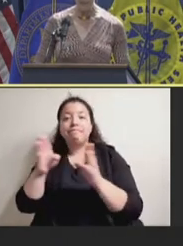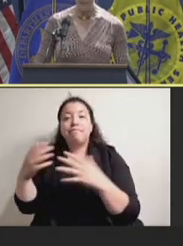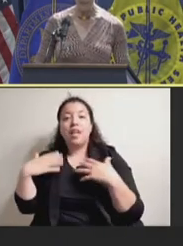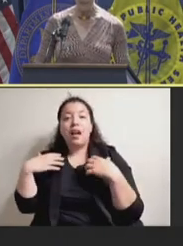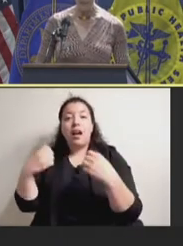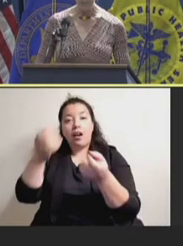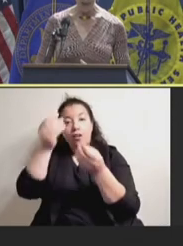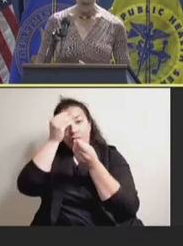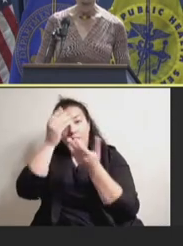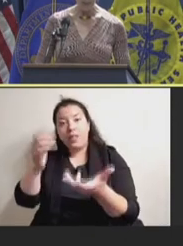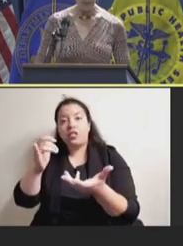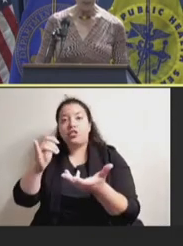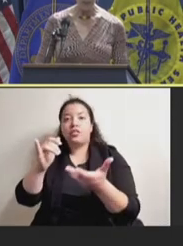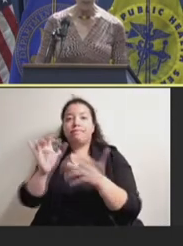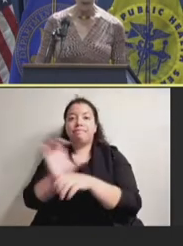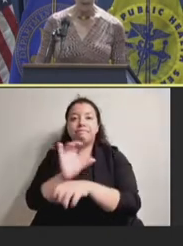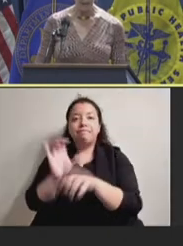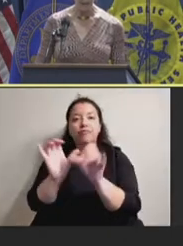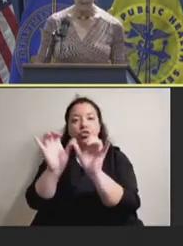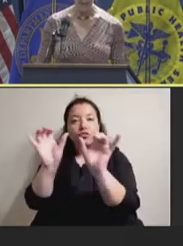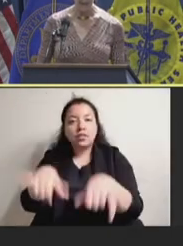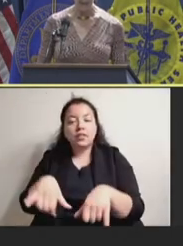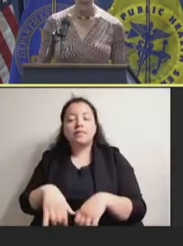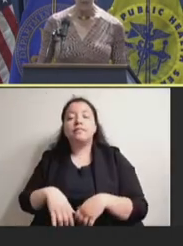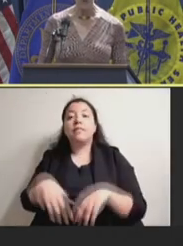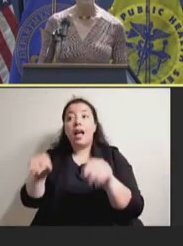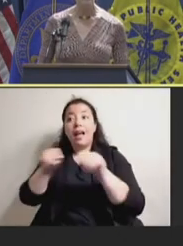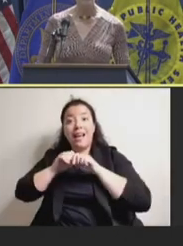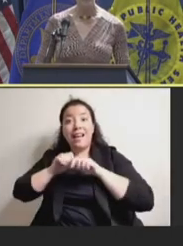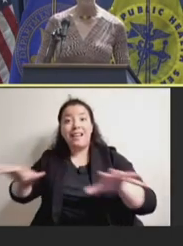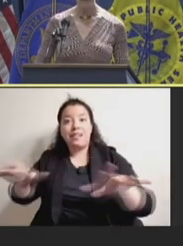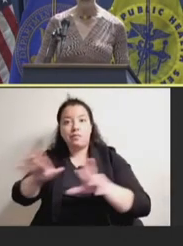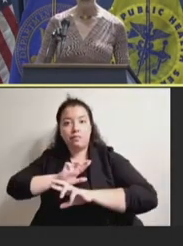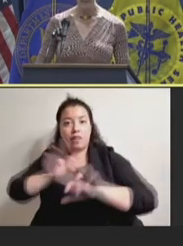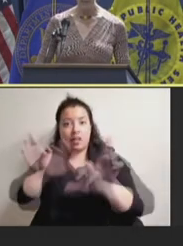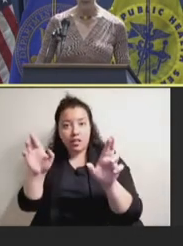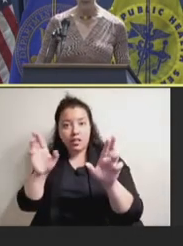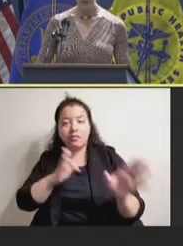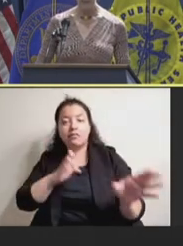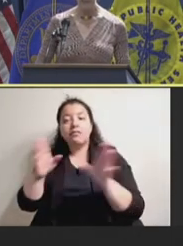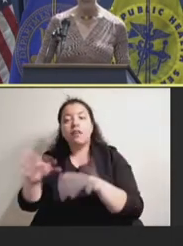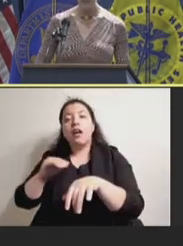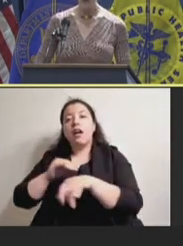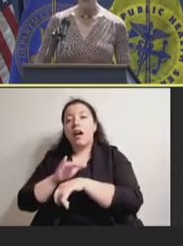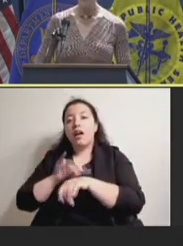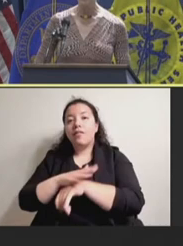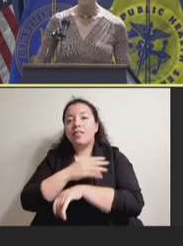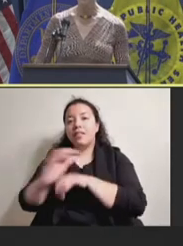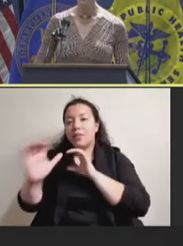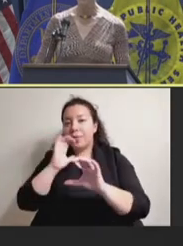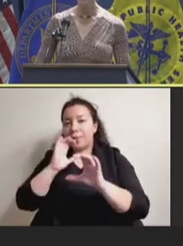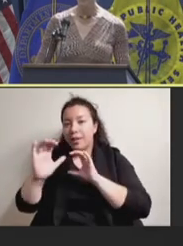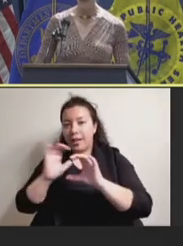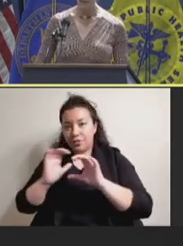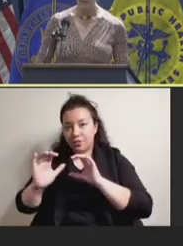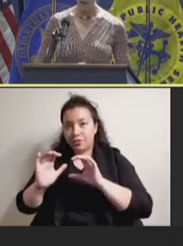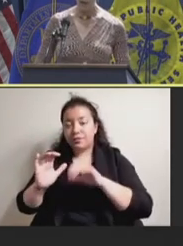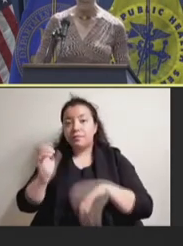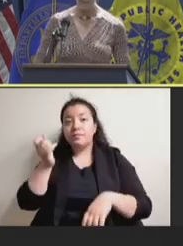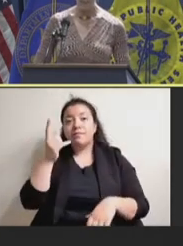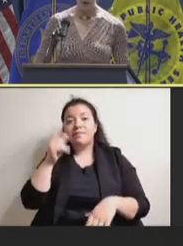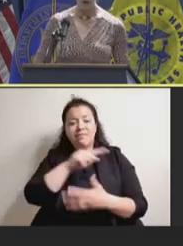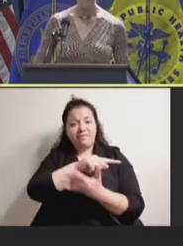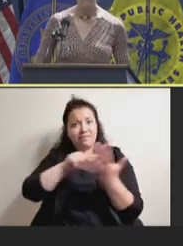implementation, epidemic preparedness, and importantly, advocacy and communications, which is crucial for building the